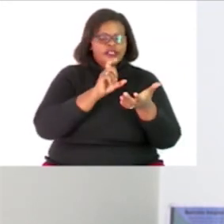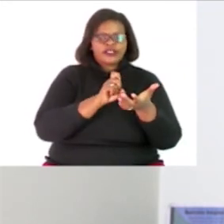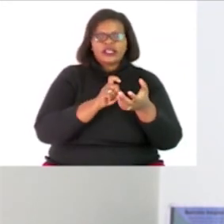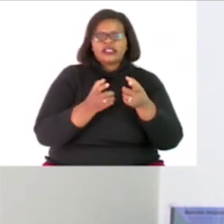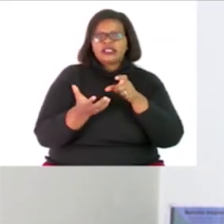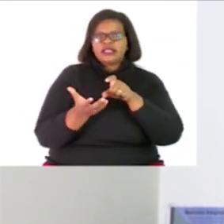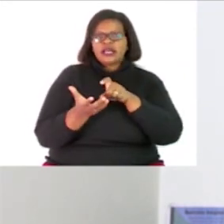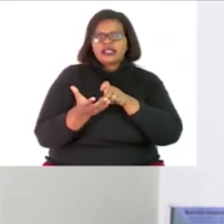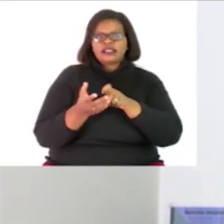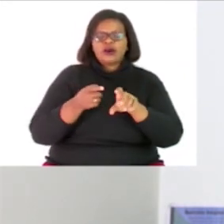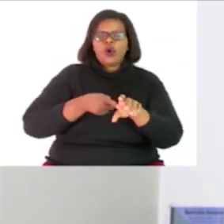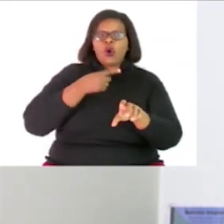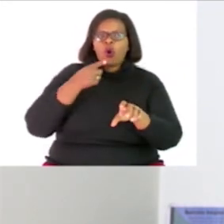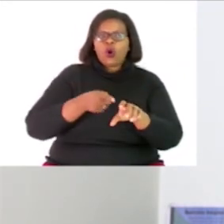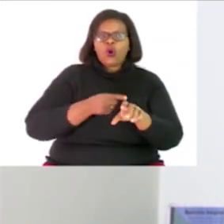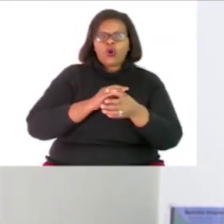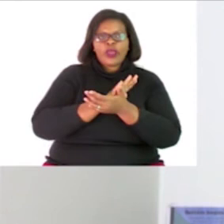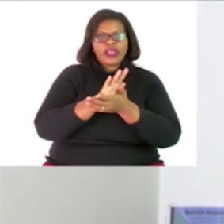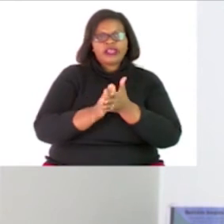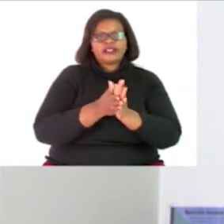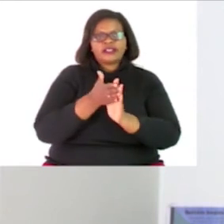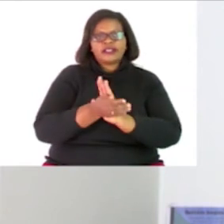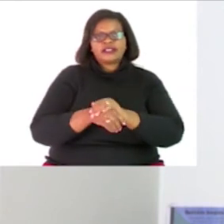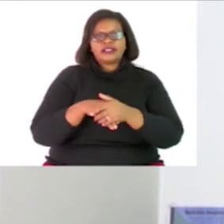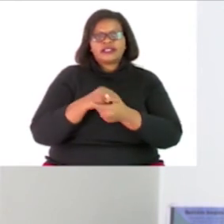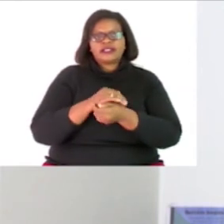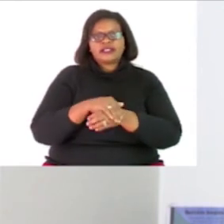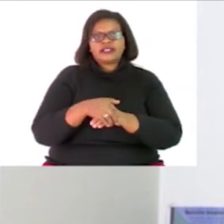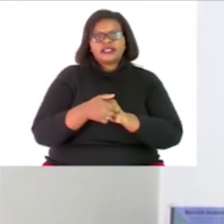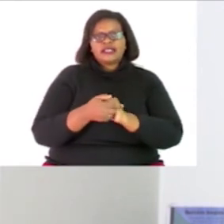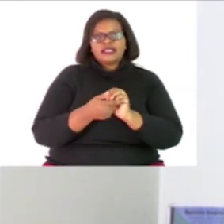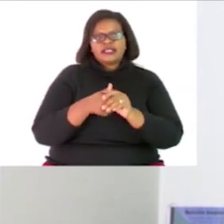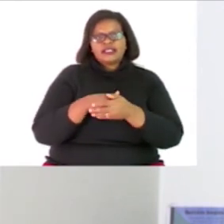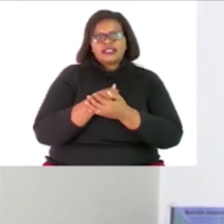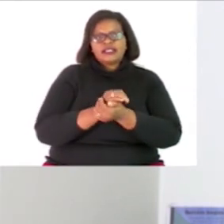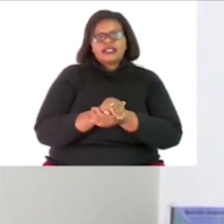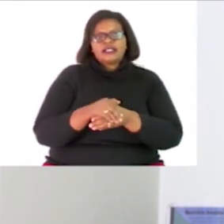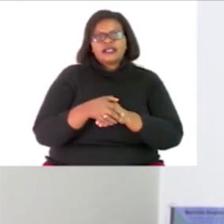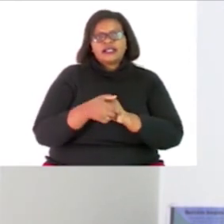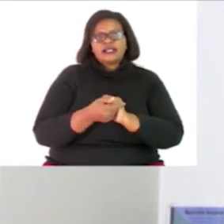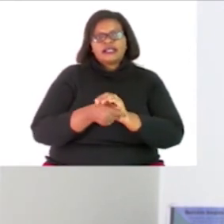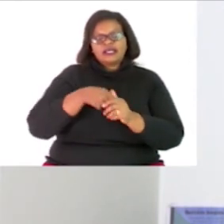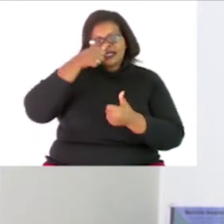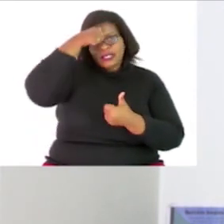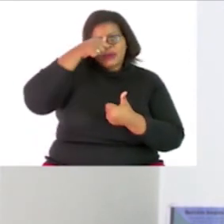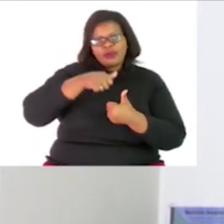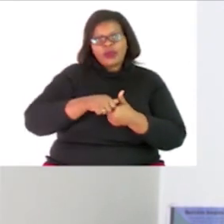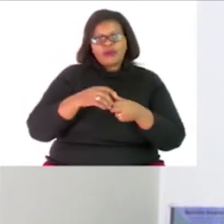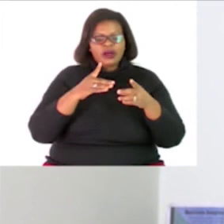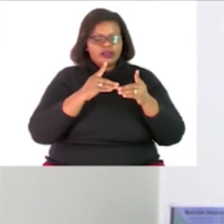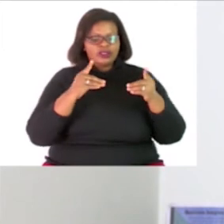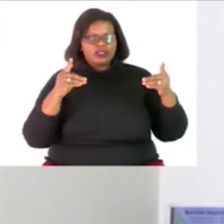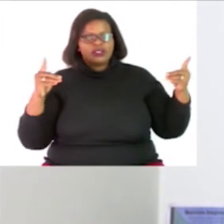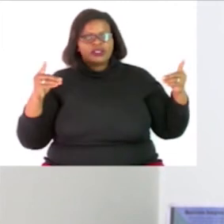sanitize always after each lesson you have to sanitize remember to keep